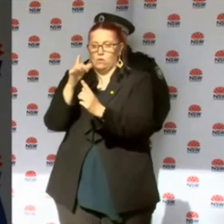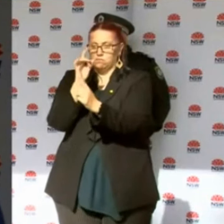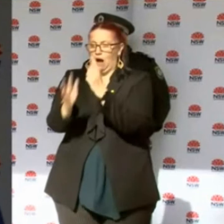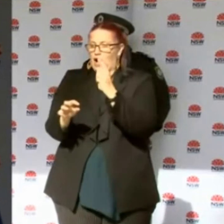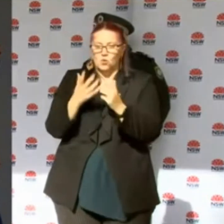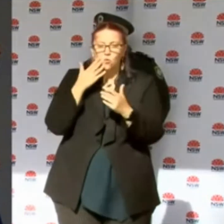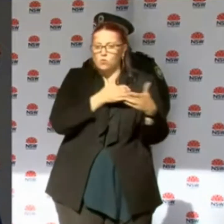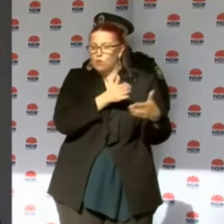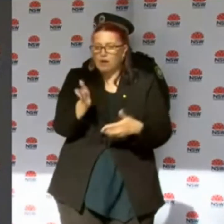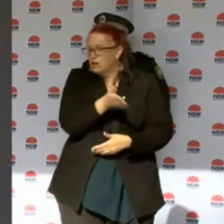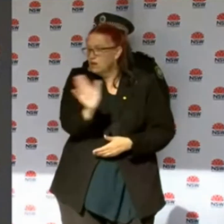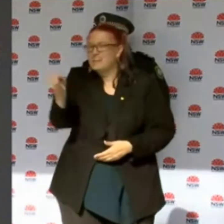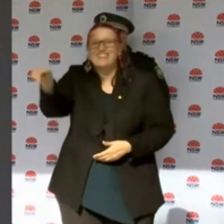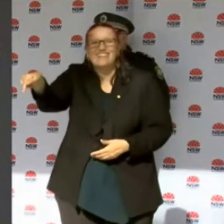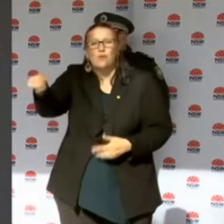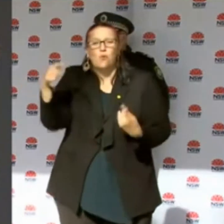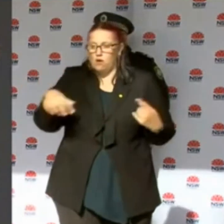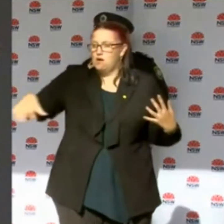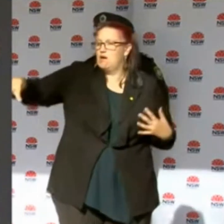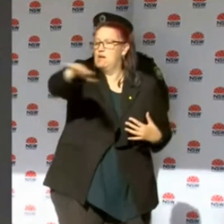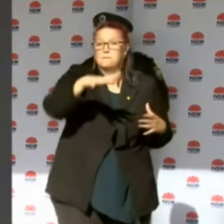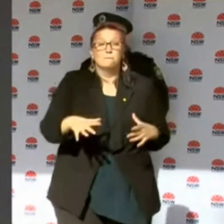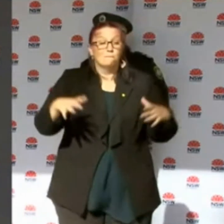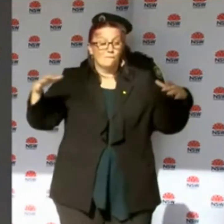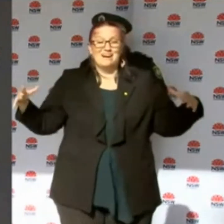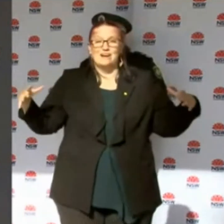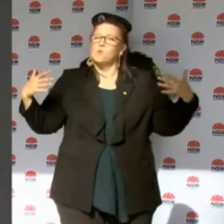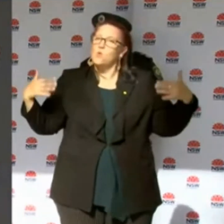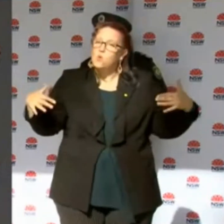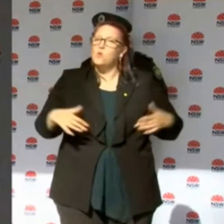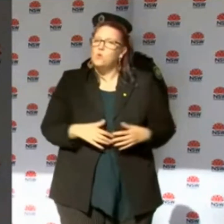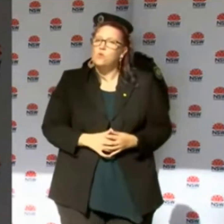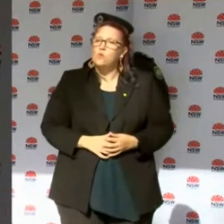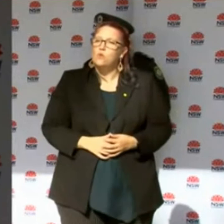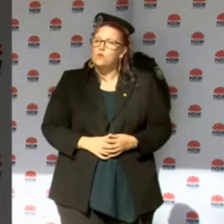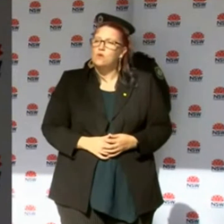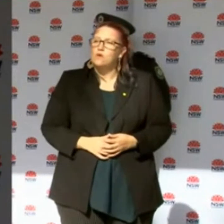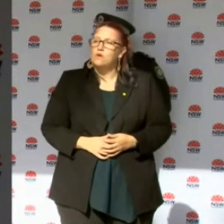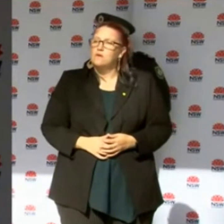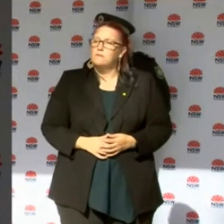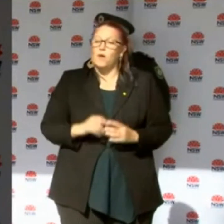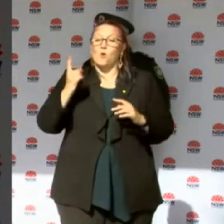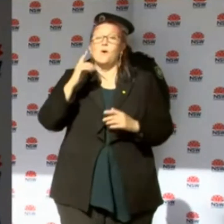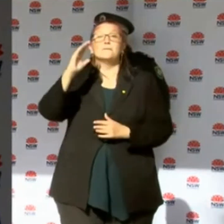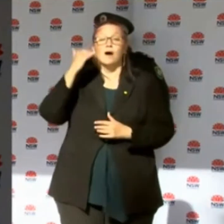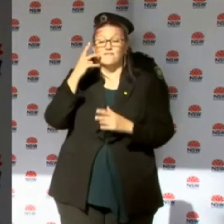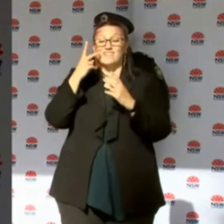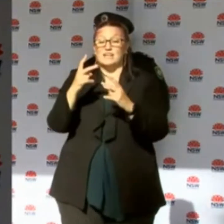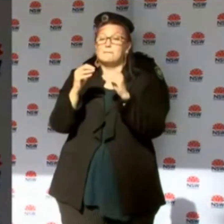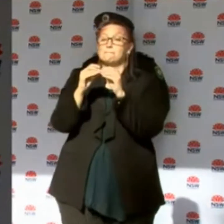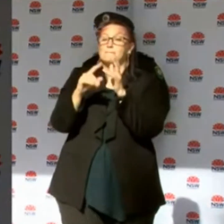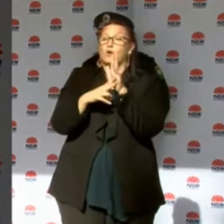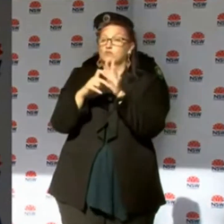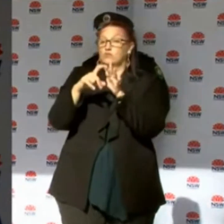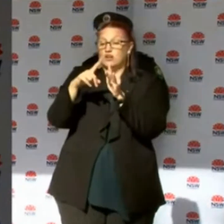to that shop or the elevators. hence, that's why we've taken that very global definition of anyone who's been in that Bondi